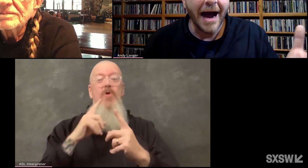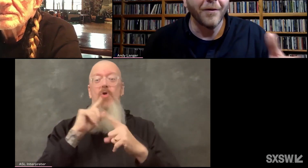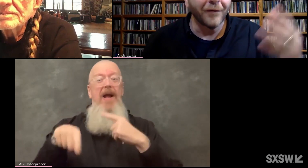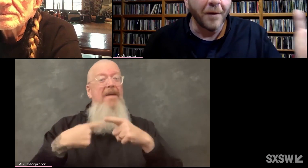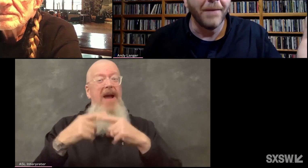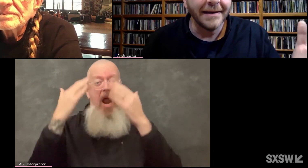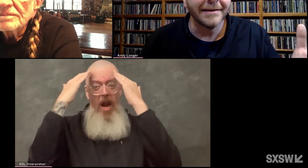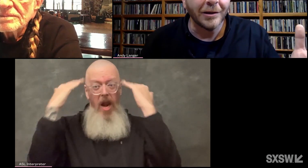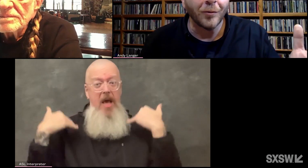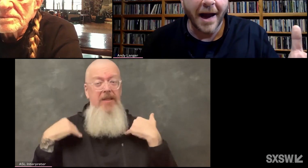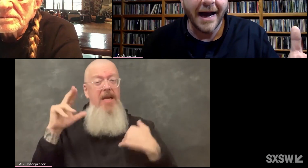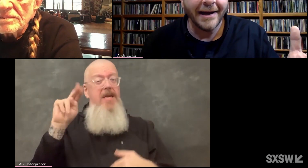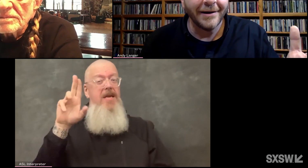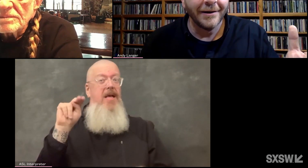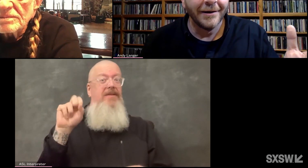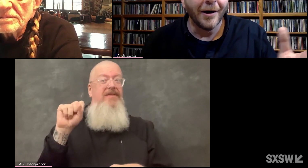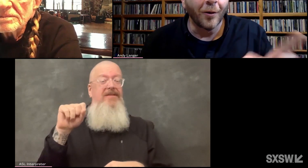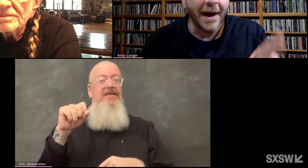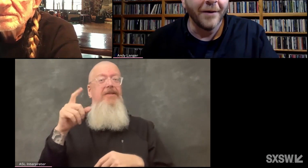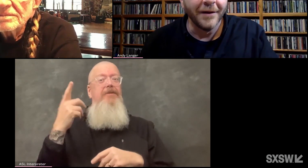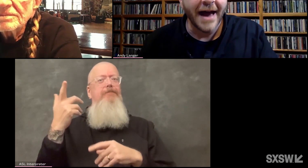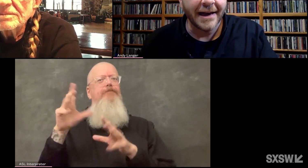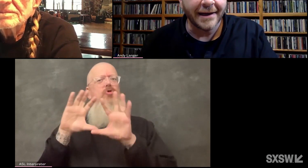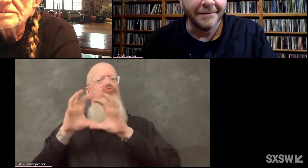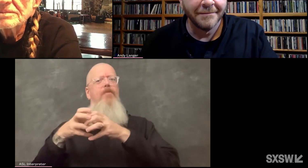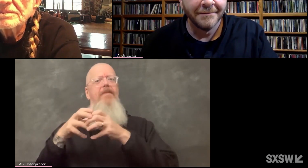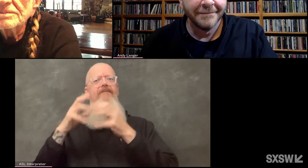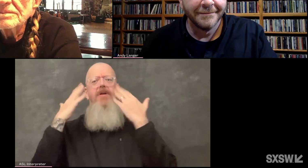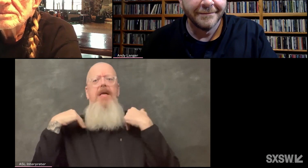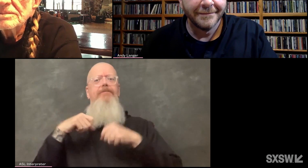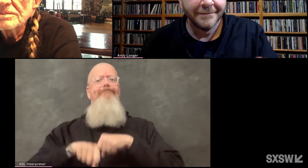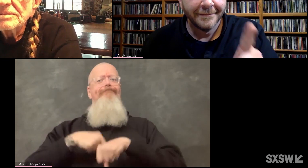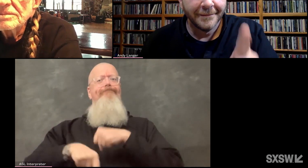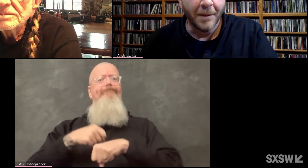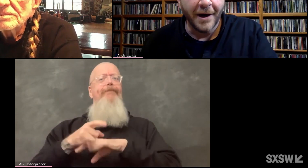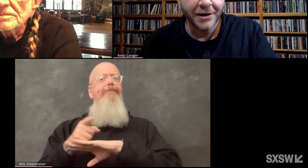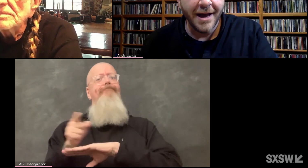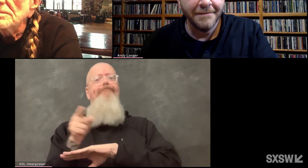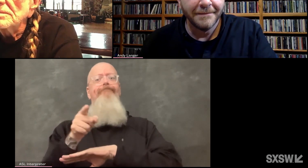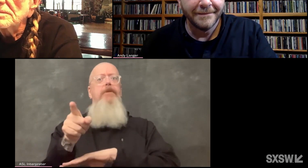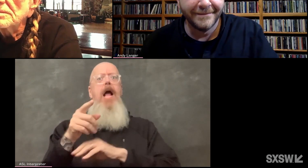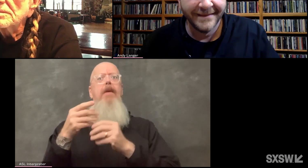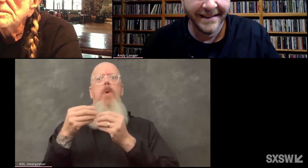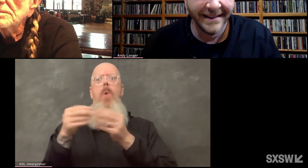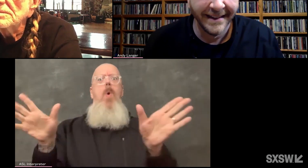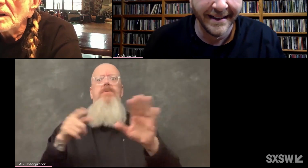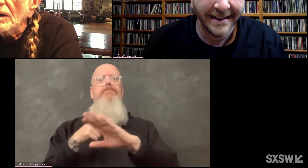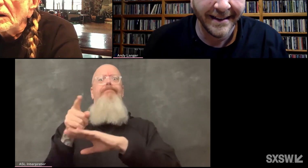that are out for a bicycle ride around the Vatican. The punchline?